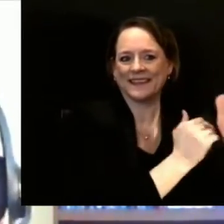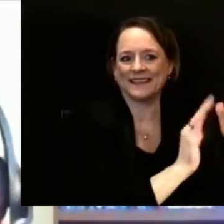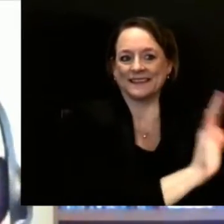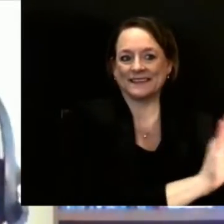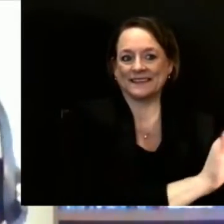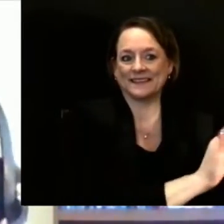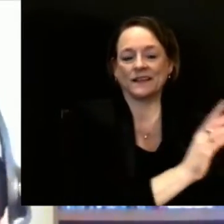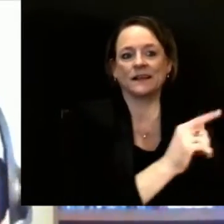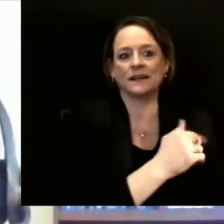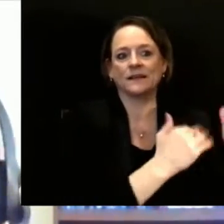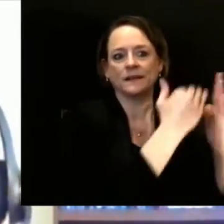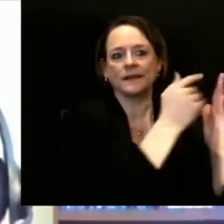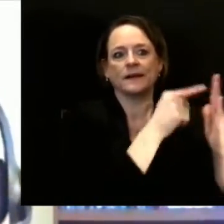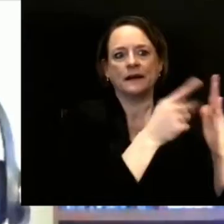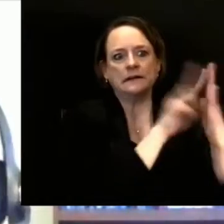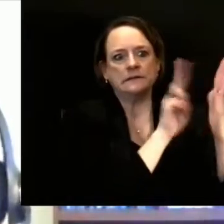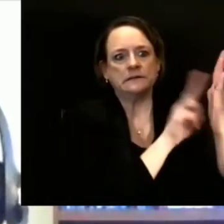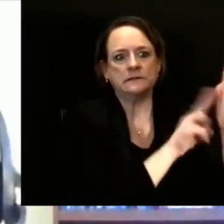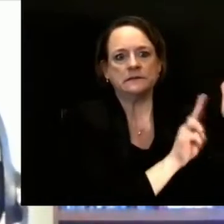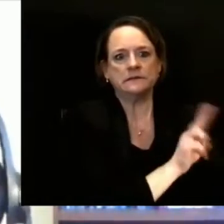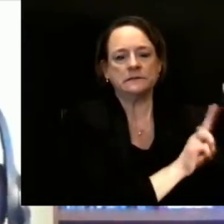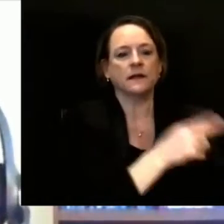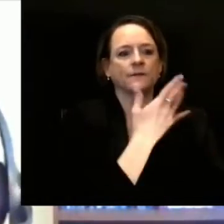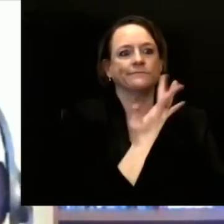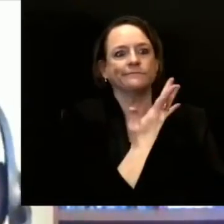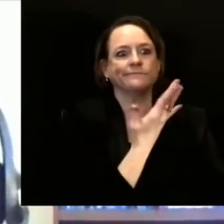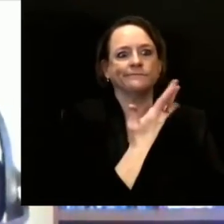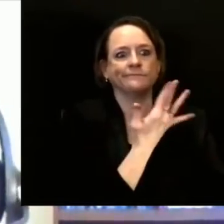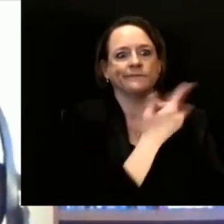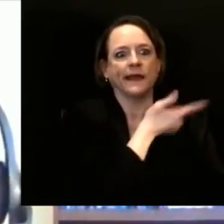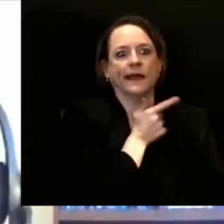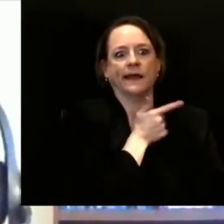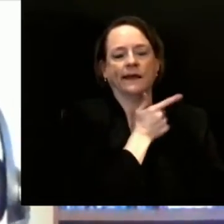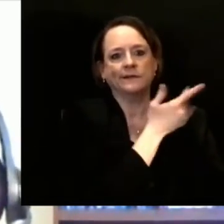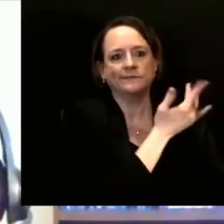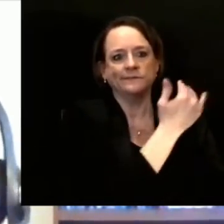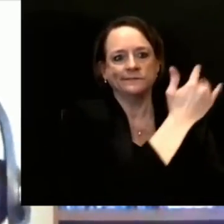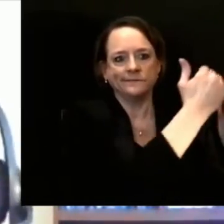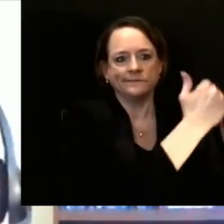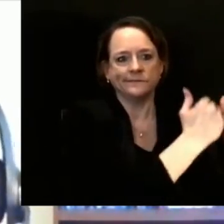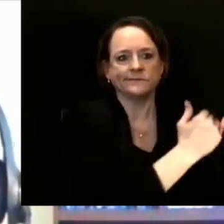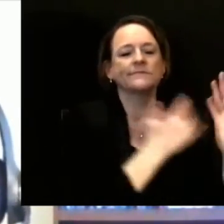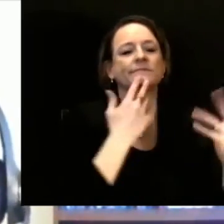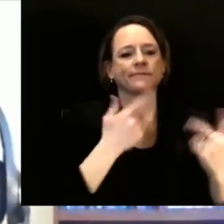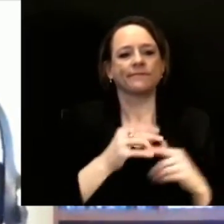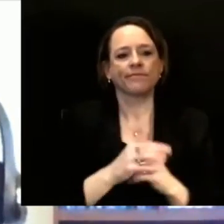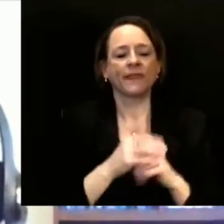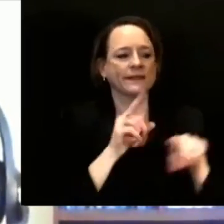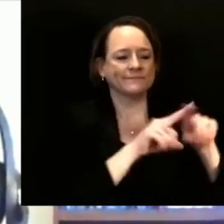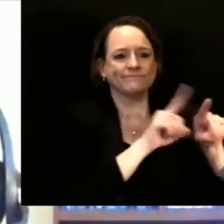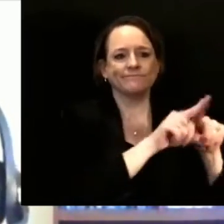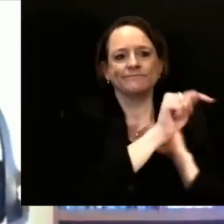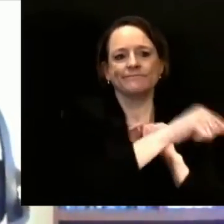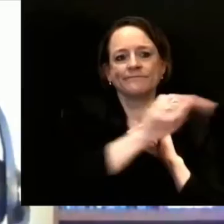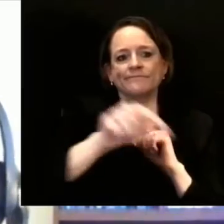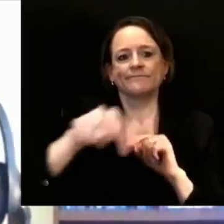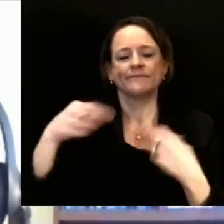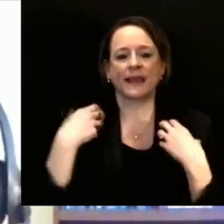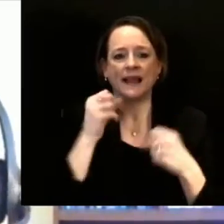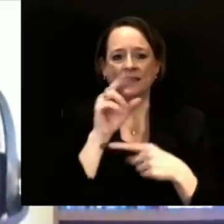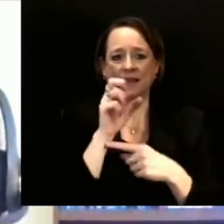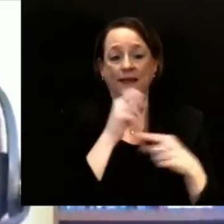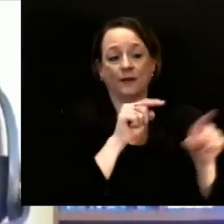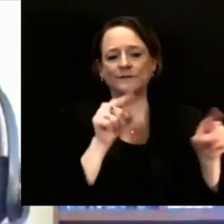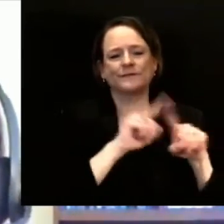you know, I anticipate we'll have 70,000 people age 65 and plus or more vaccinated this